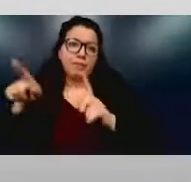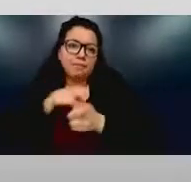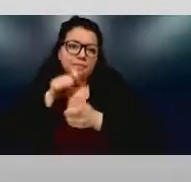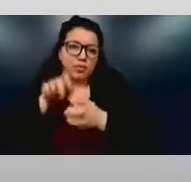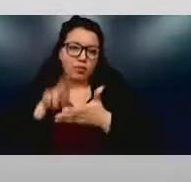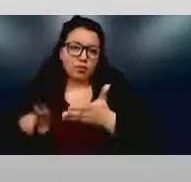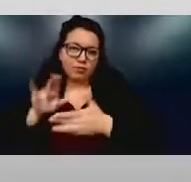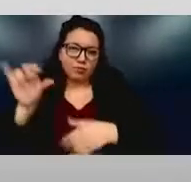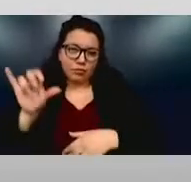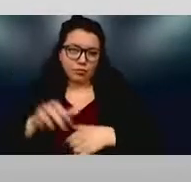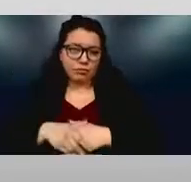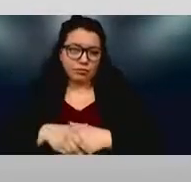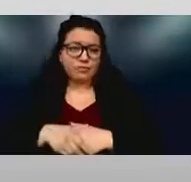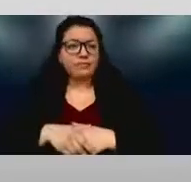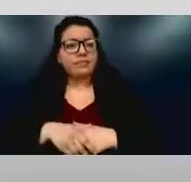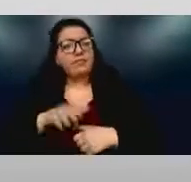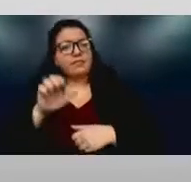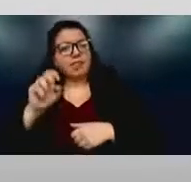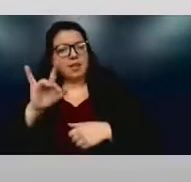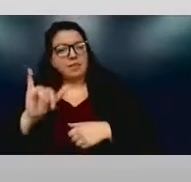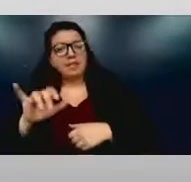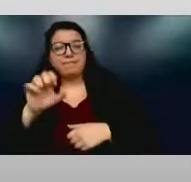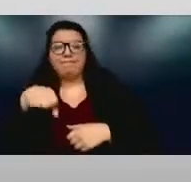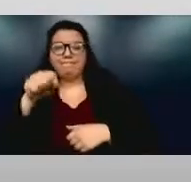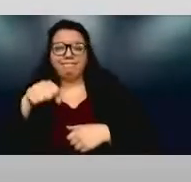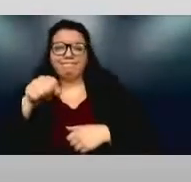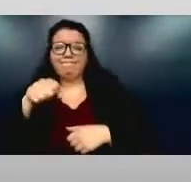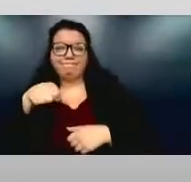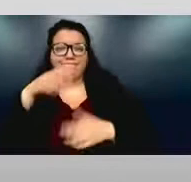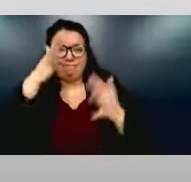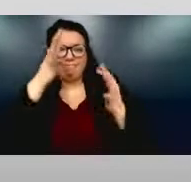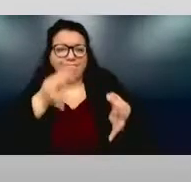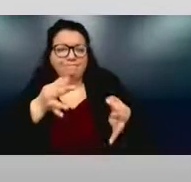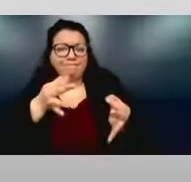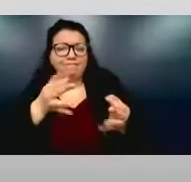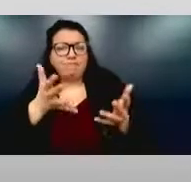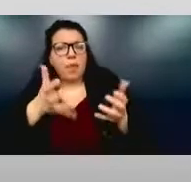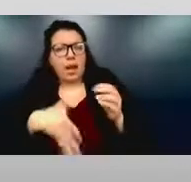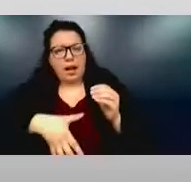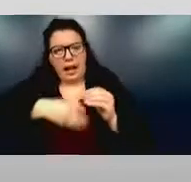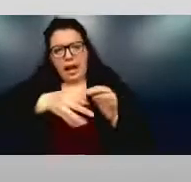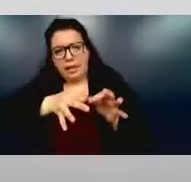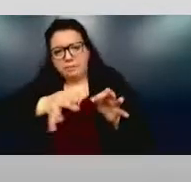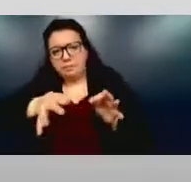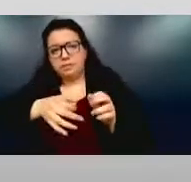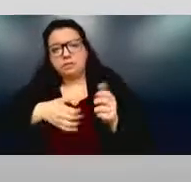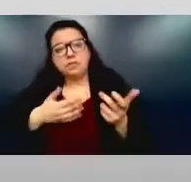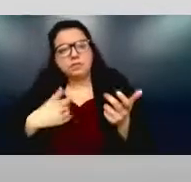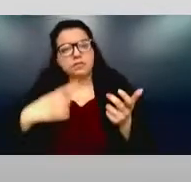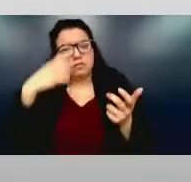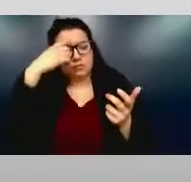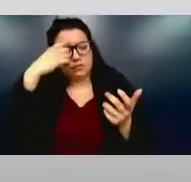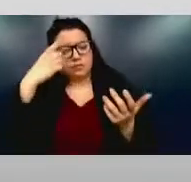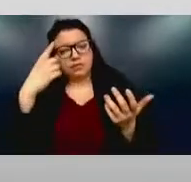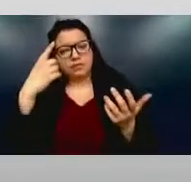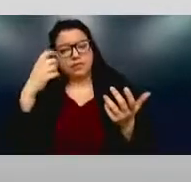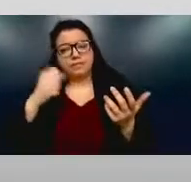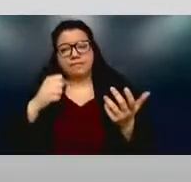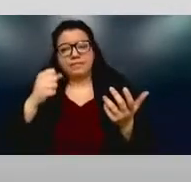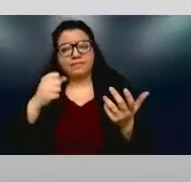Yeah, absolutely. think that just as a kind of to add to that, I think it's important to acknowledge that